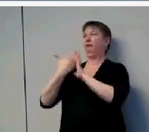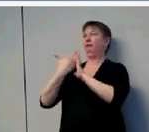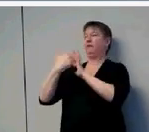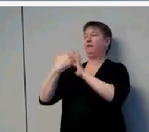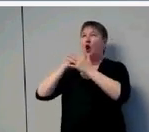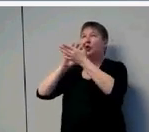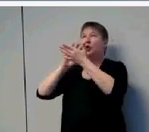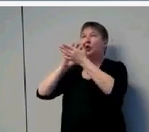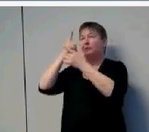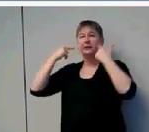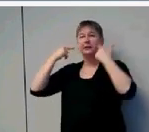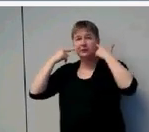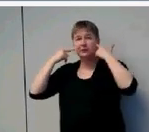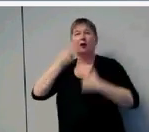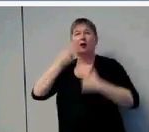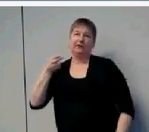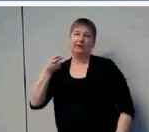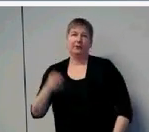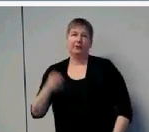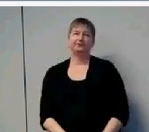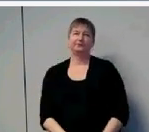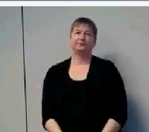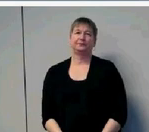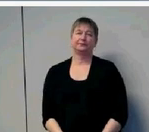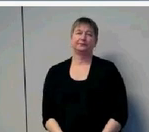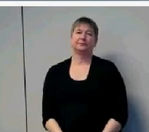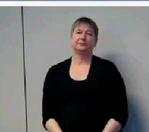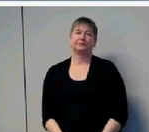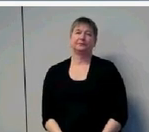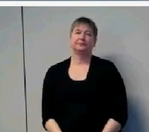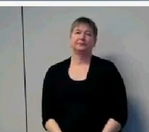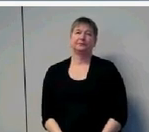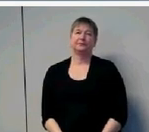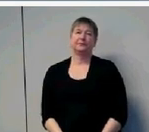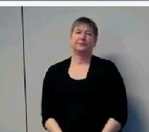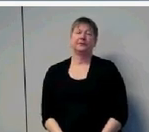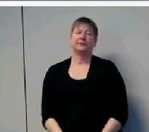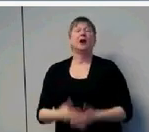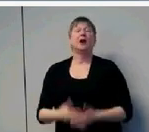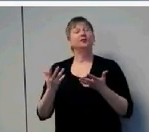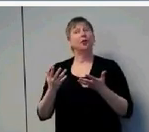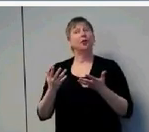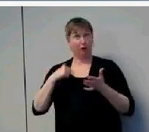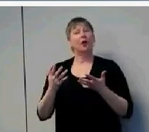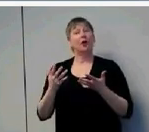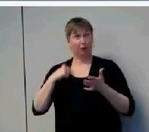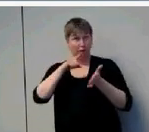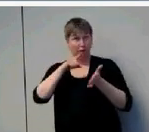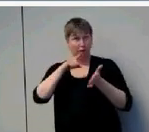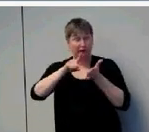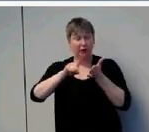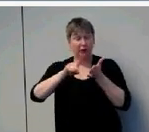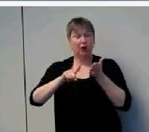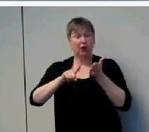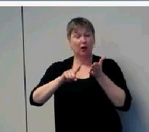So why is it that we think we believe that children who are hard of hearing get inconsistent